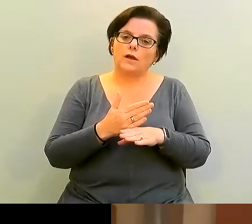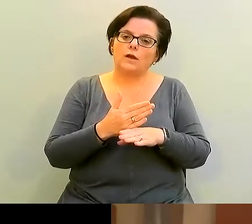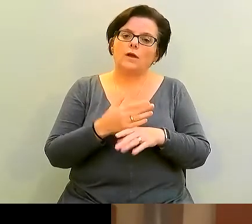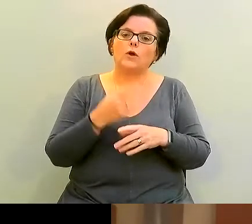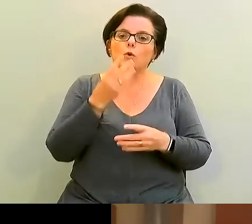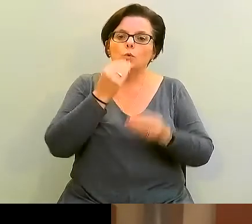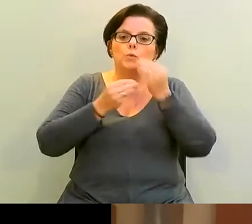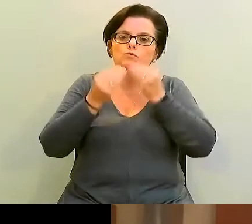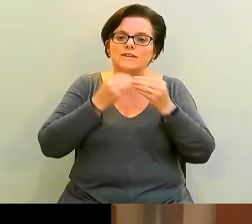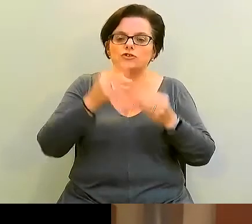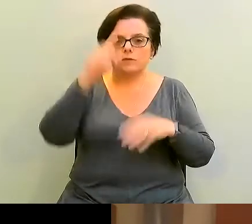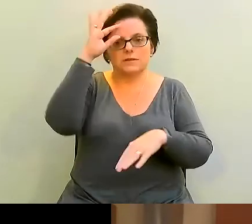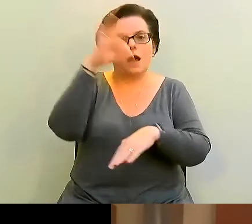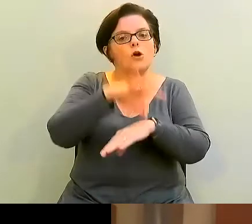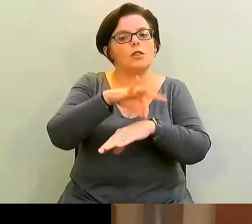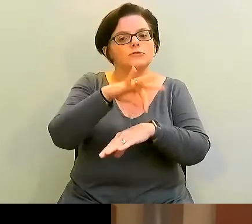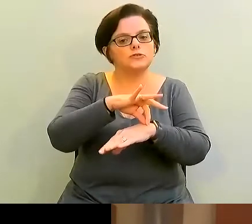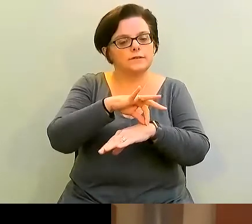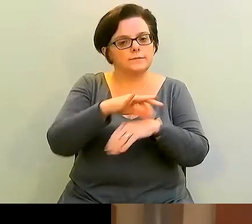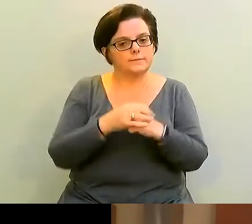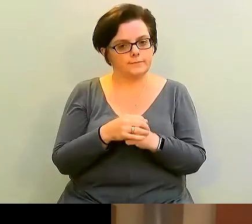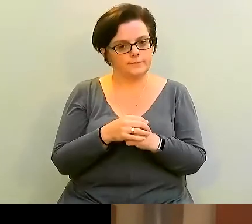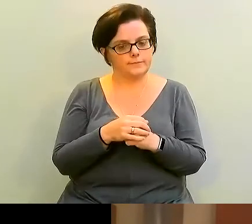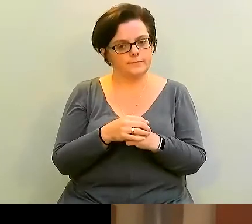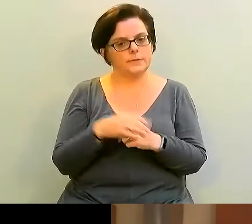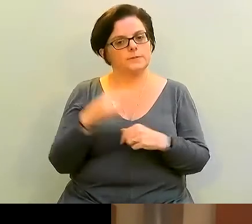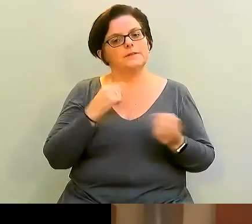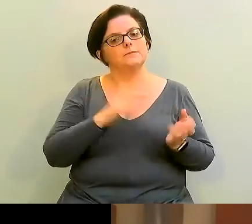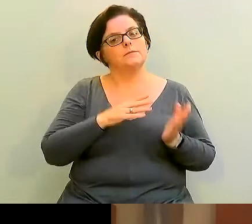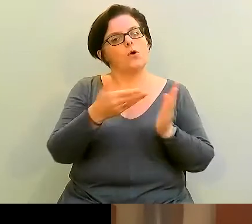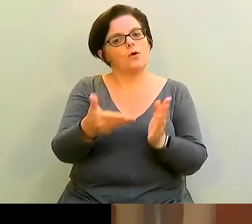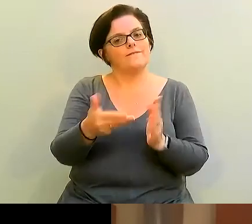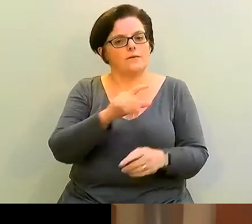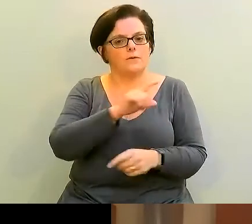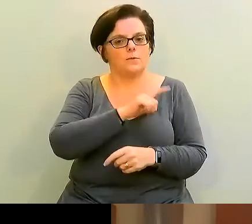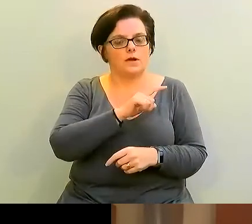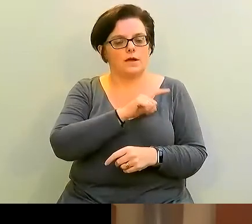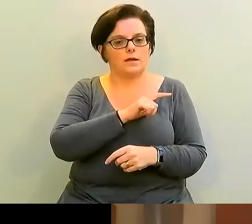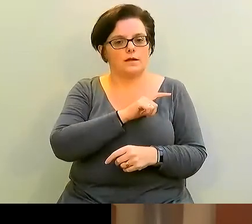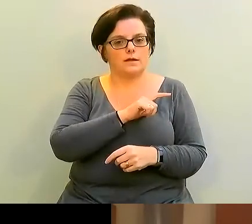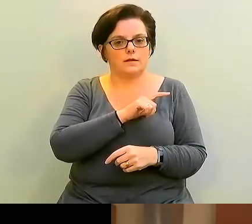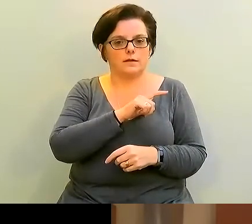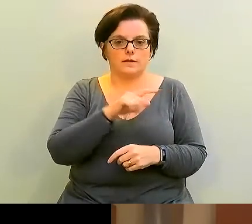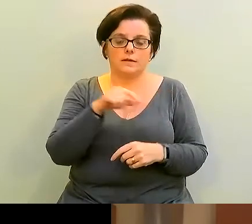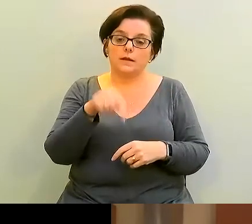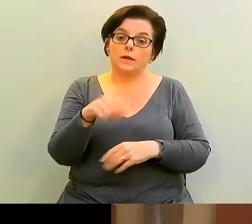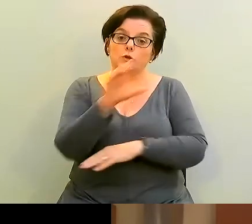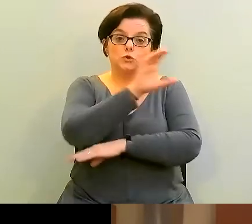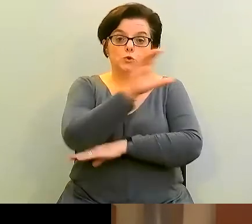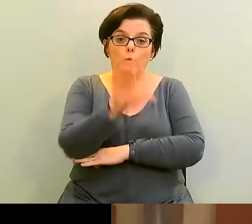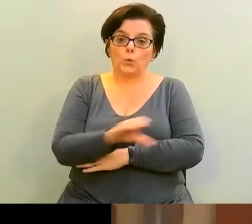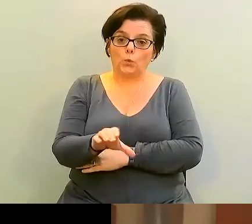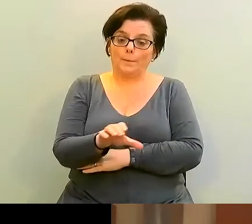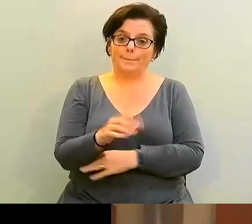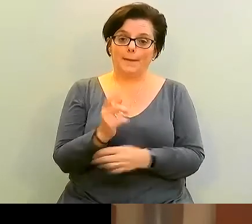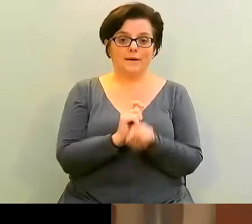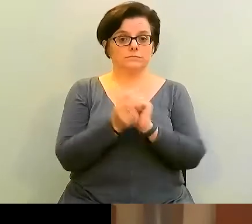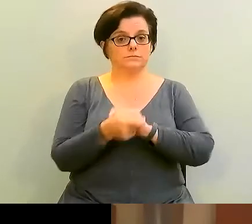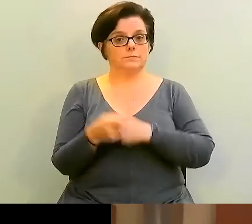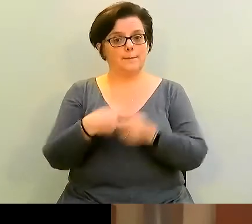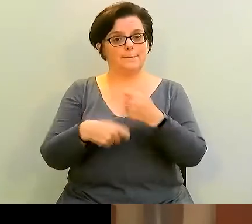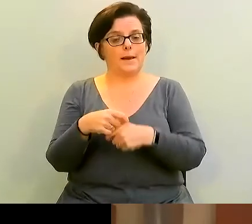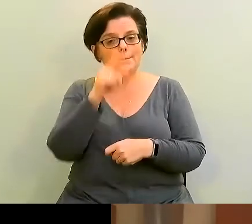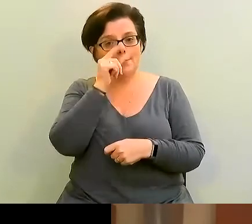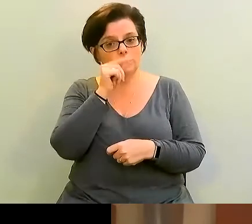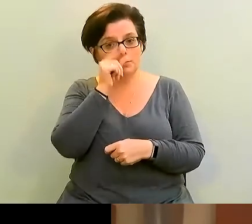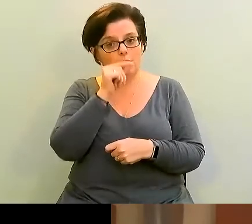what my book is on. And I offered to do this because, firstly, I think that Zoom makes these types of events possible. Secondly, I love to cook, and I